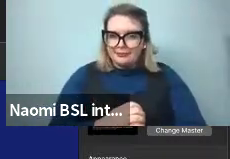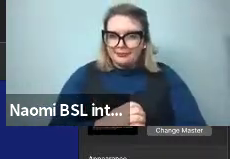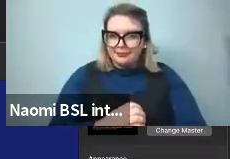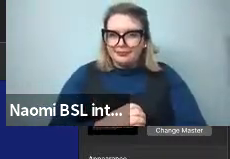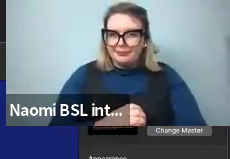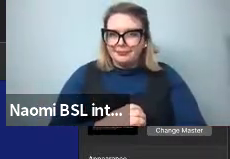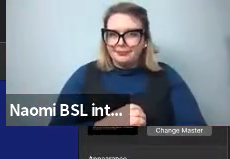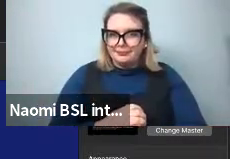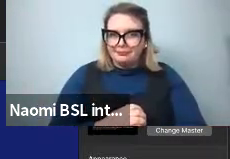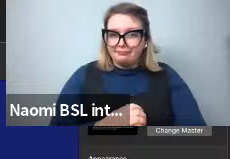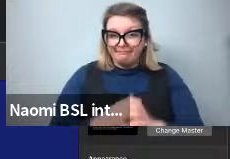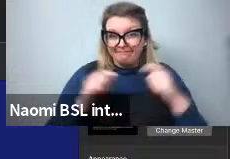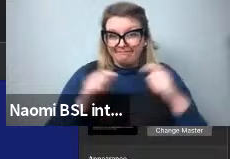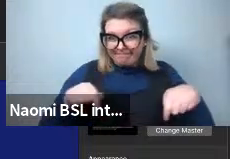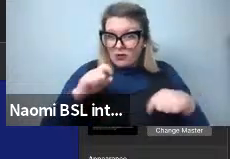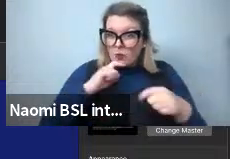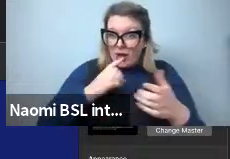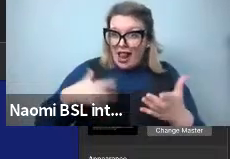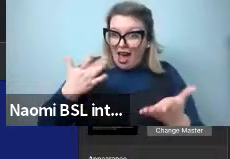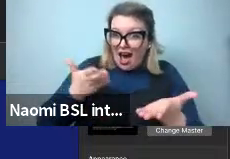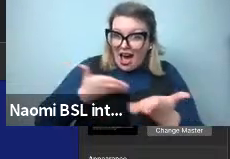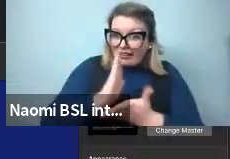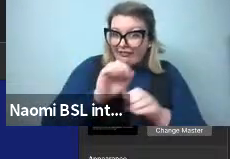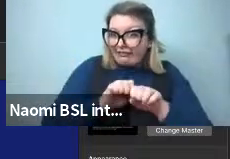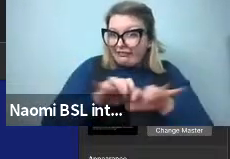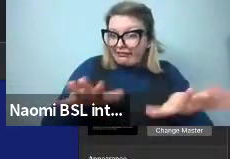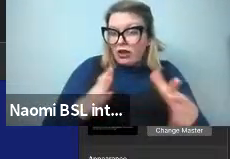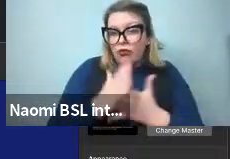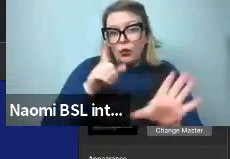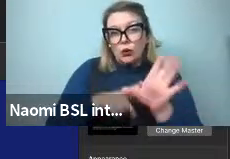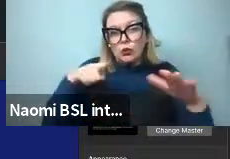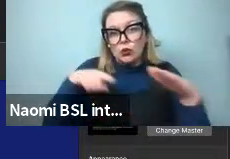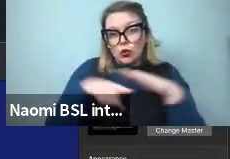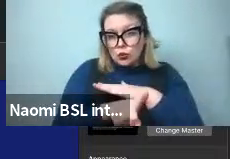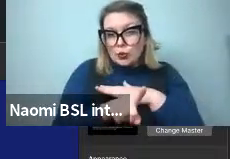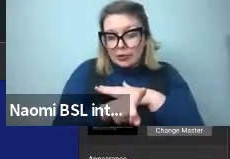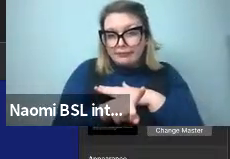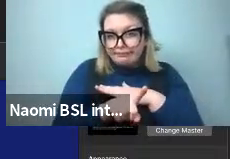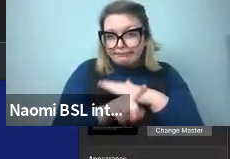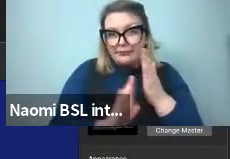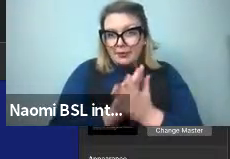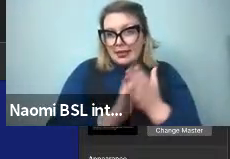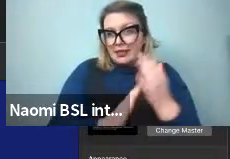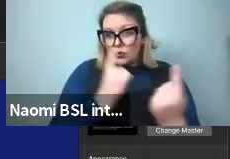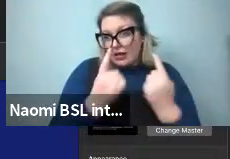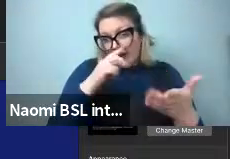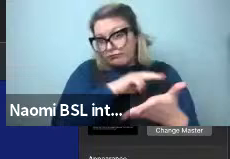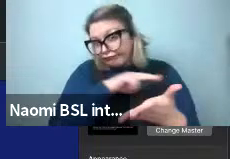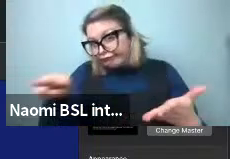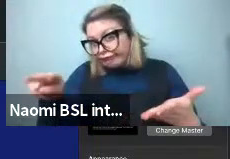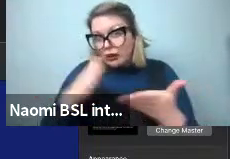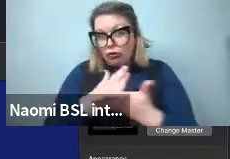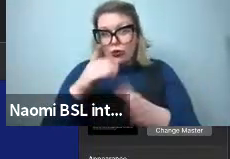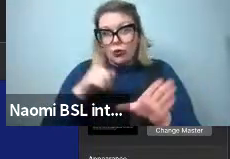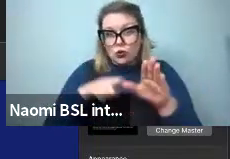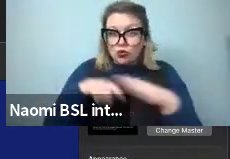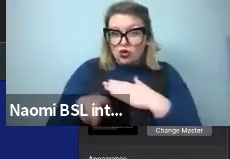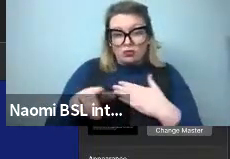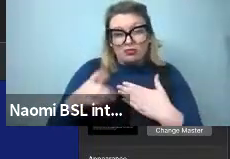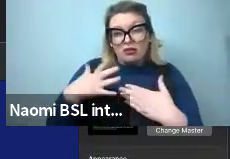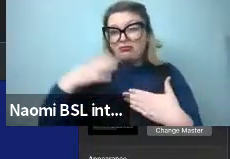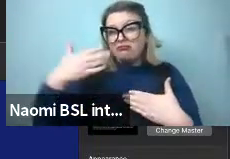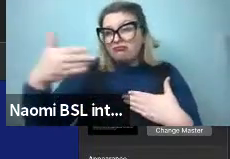Like I said, we're also live streaming these and archiving these sessions to YouTube. So you can also check them out there or watch them in the future.